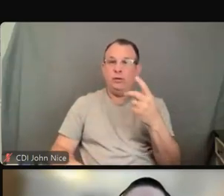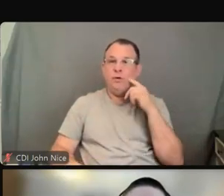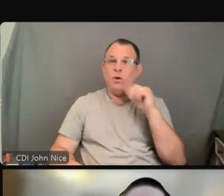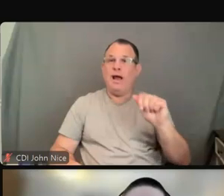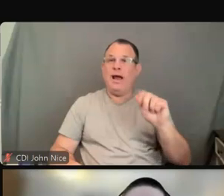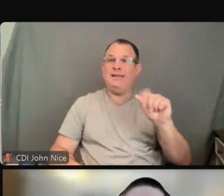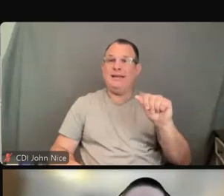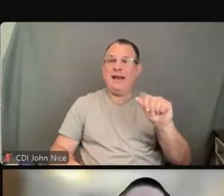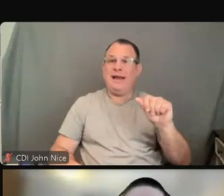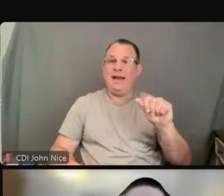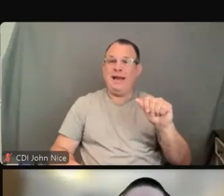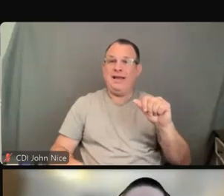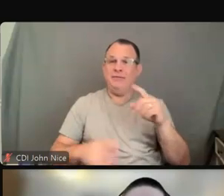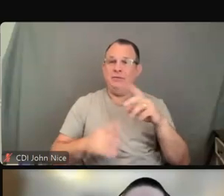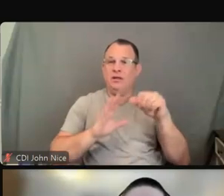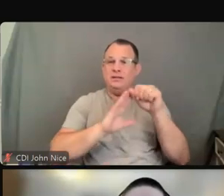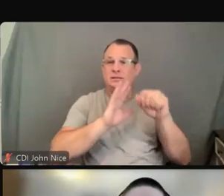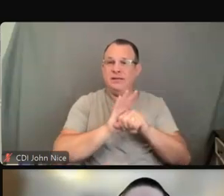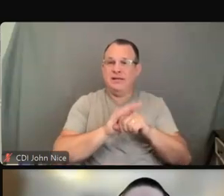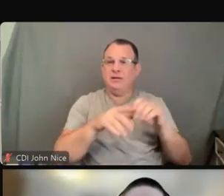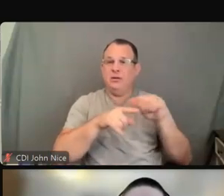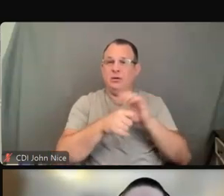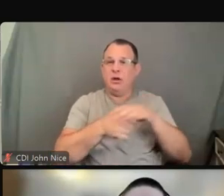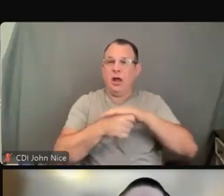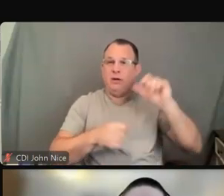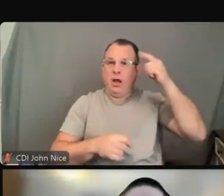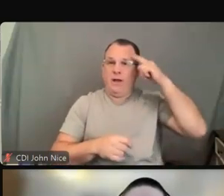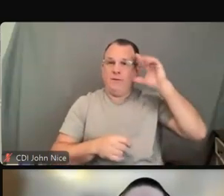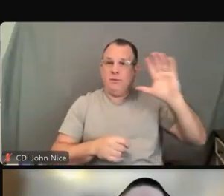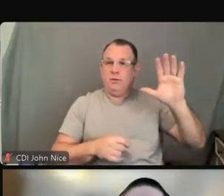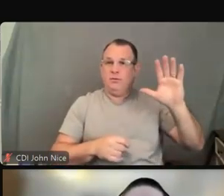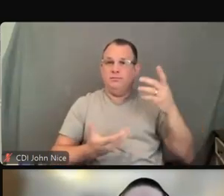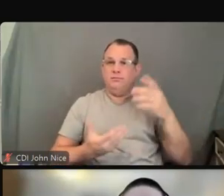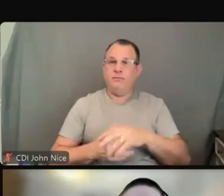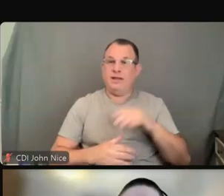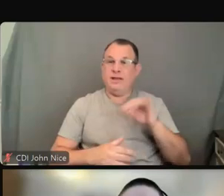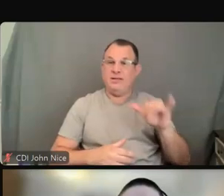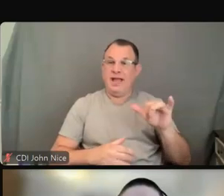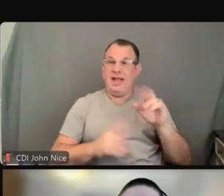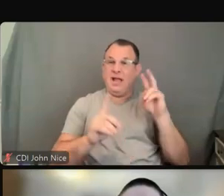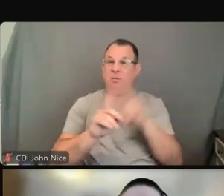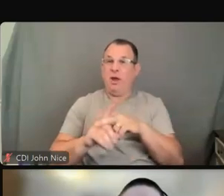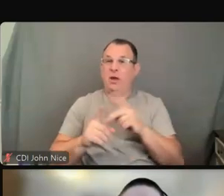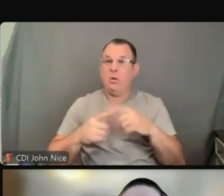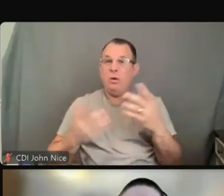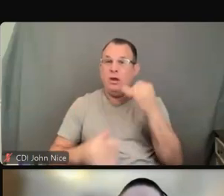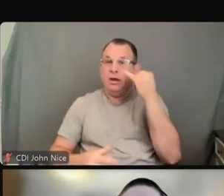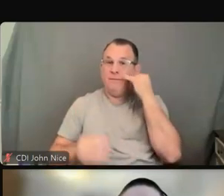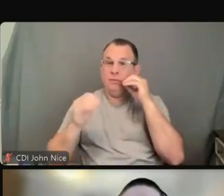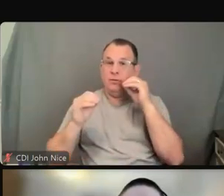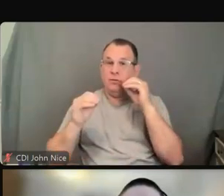public entities. Title II applies even if there is no FFA involved.